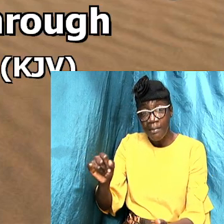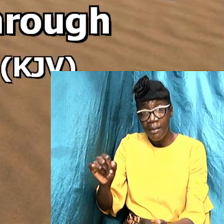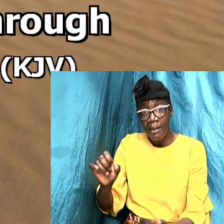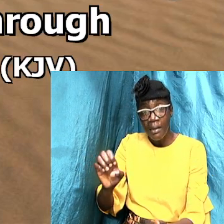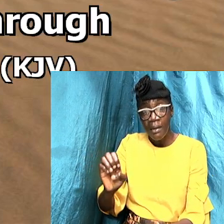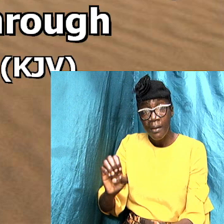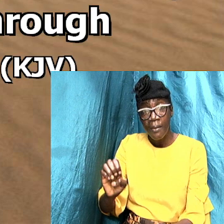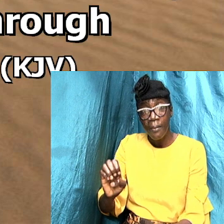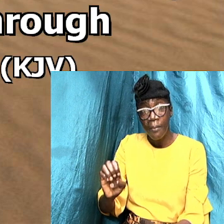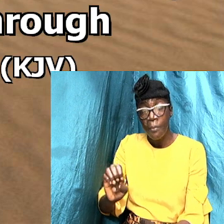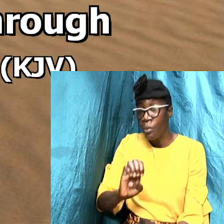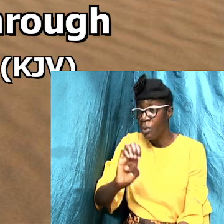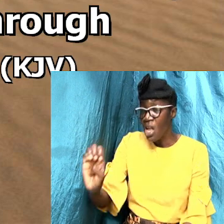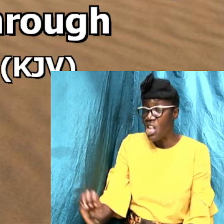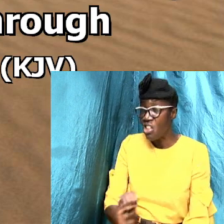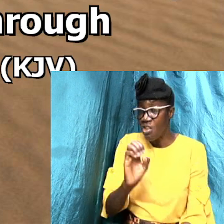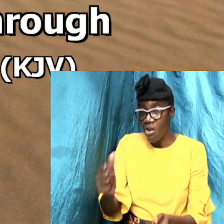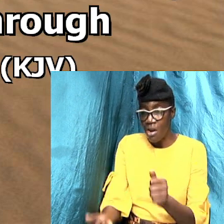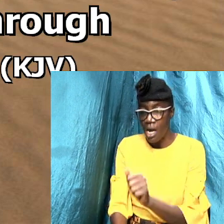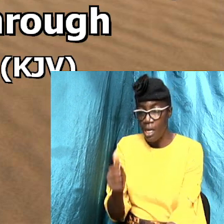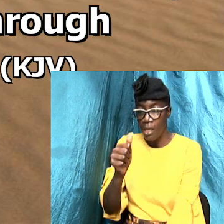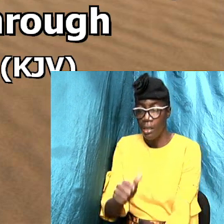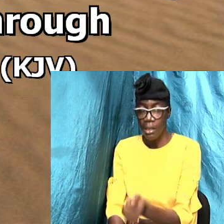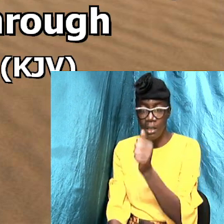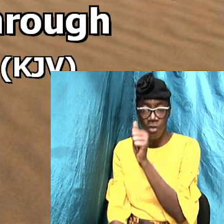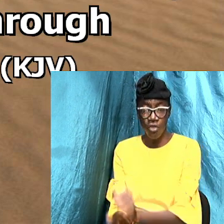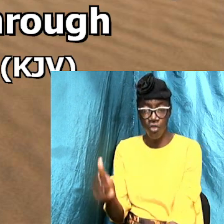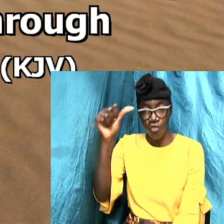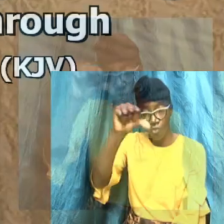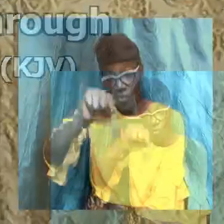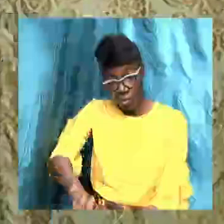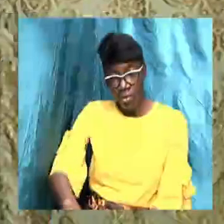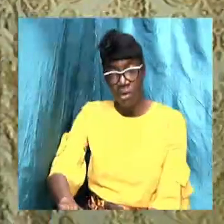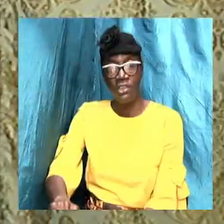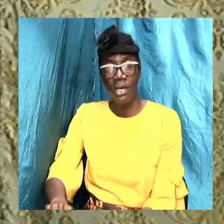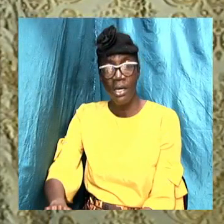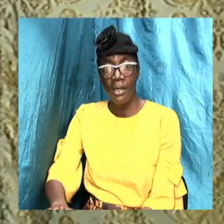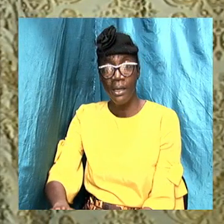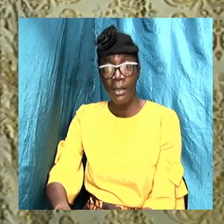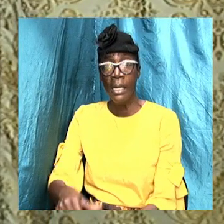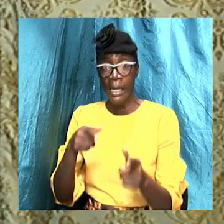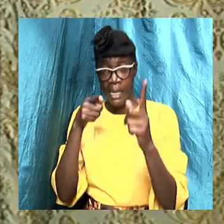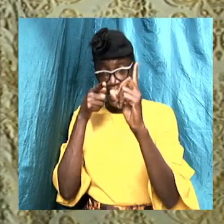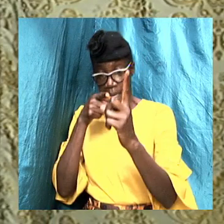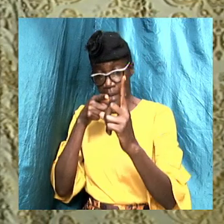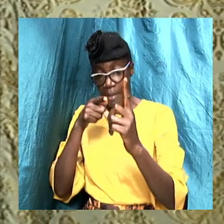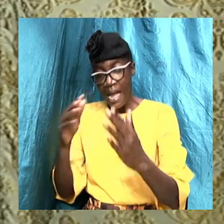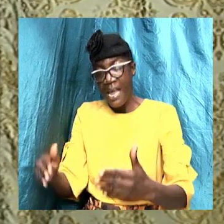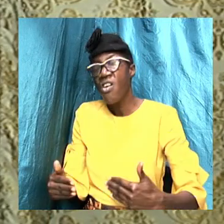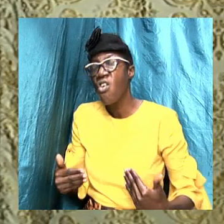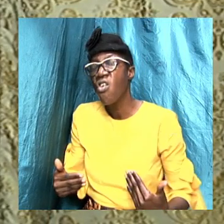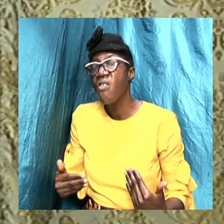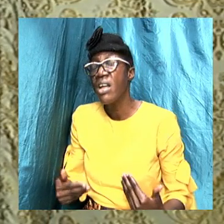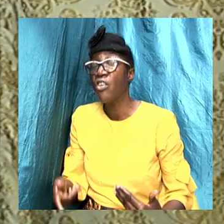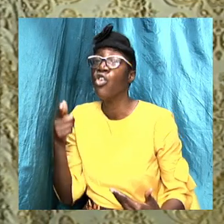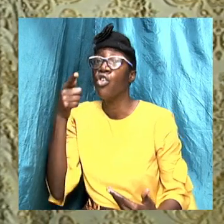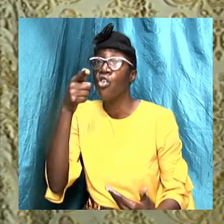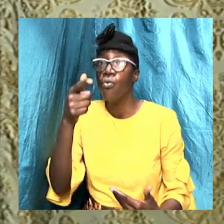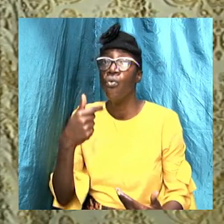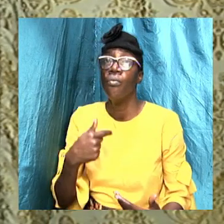damnation. And I would encourage anyone to